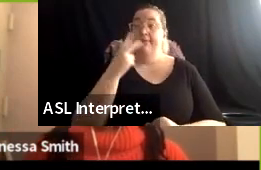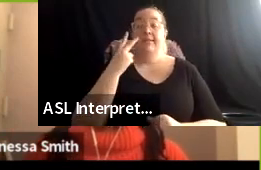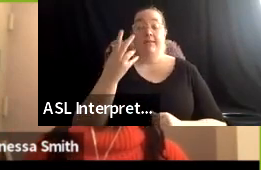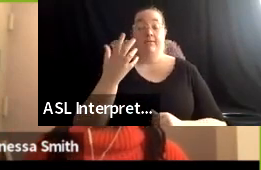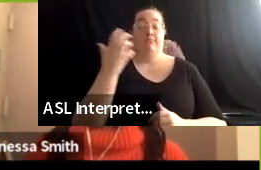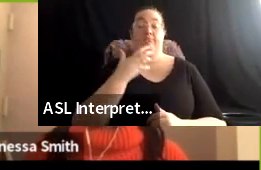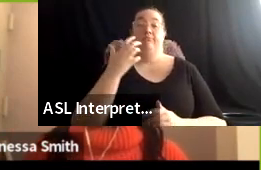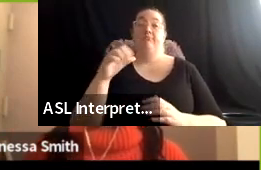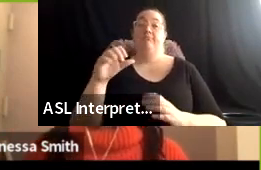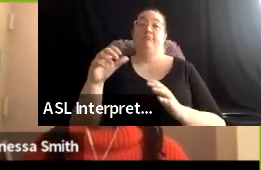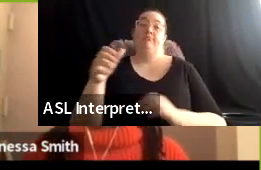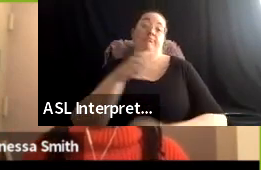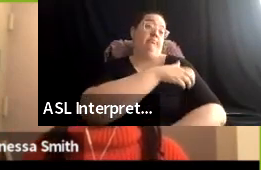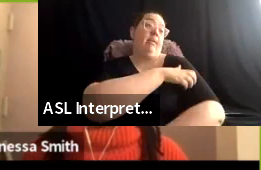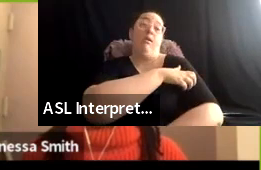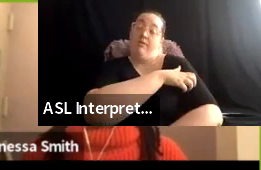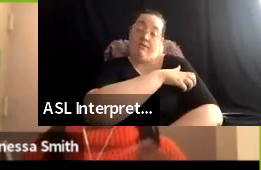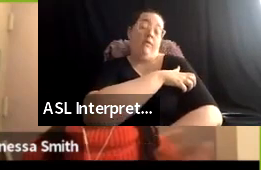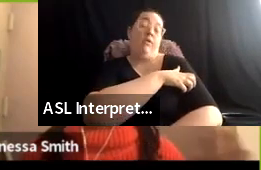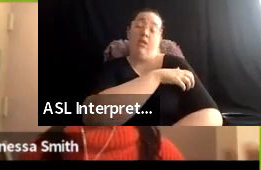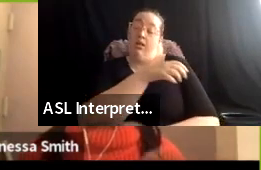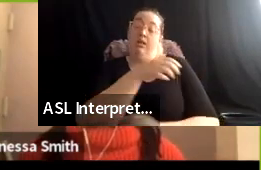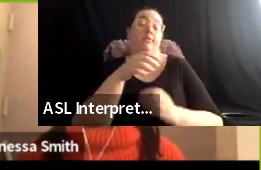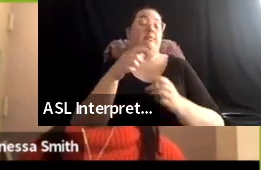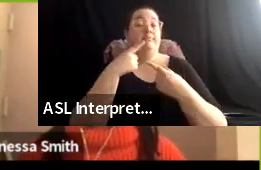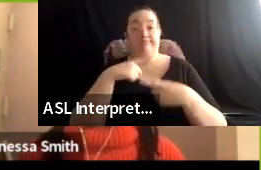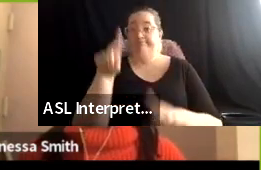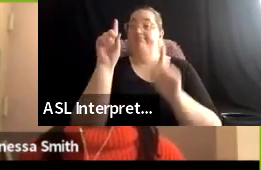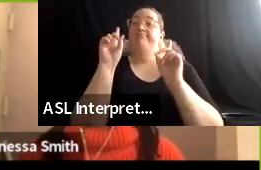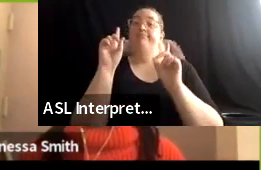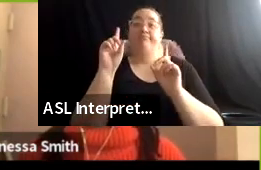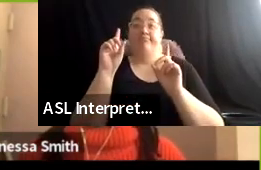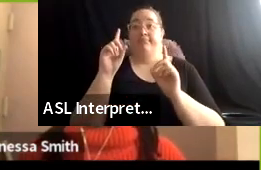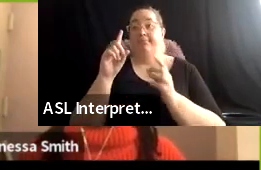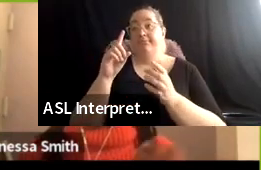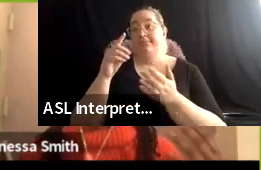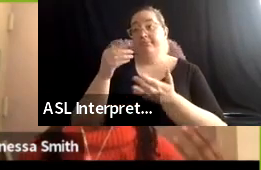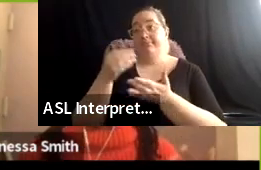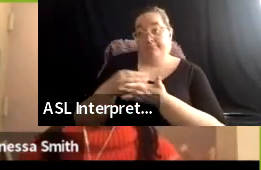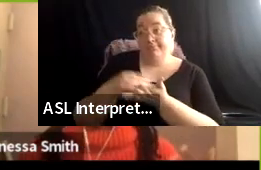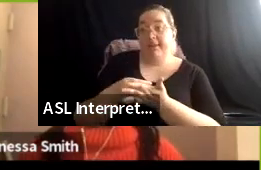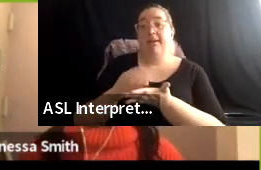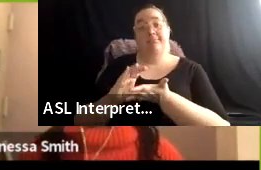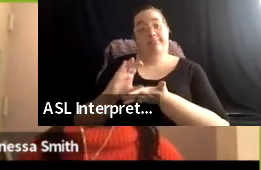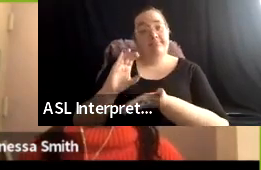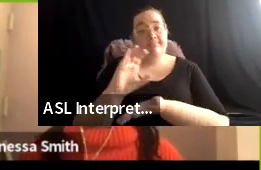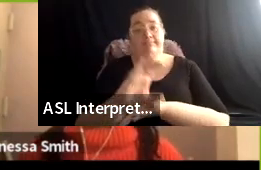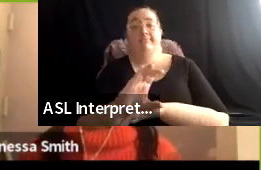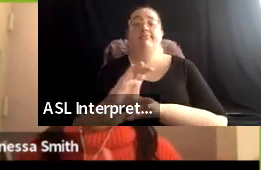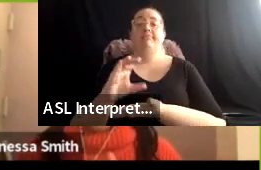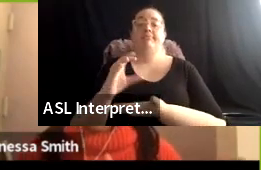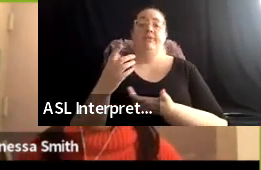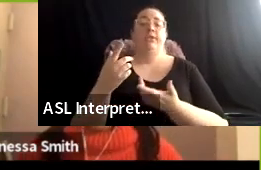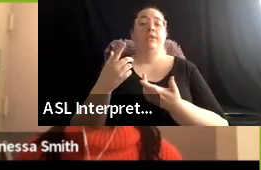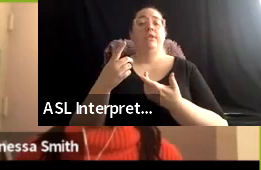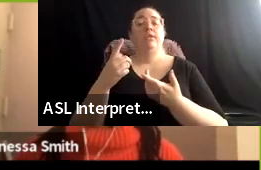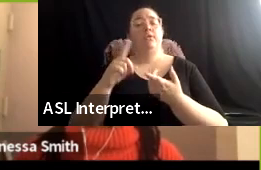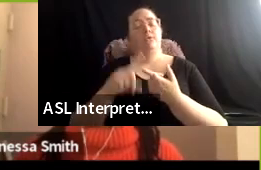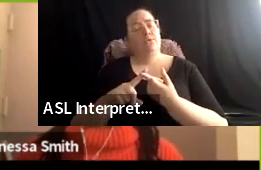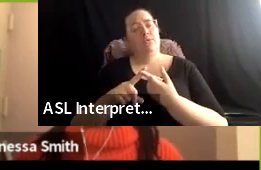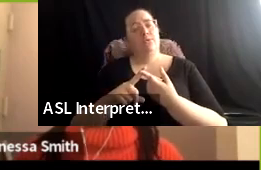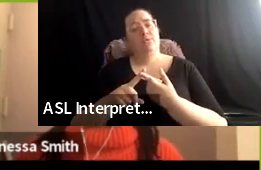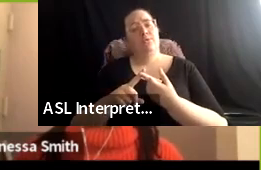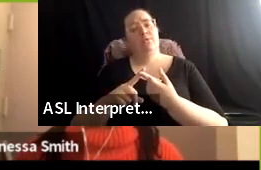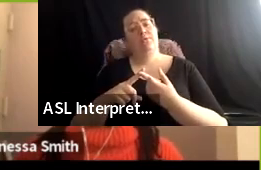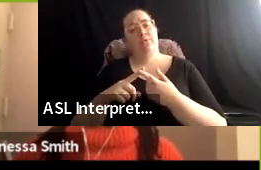land acknowledgements where institutions, um, that hold collections, for example, articulate what their repatriation